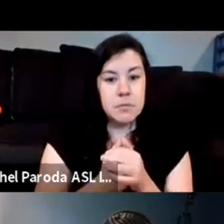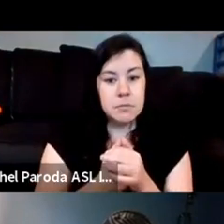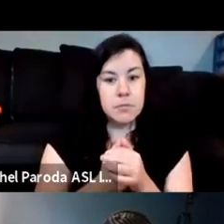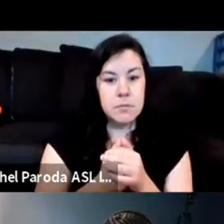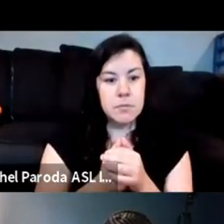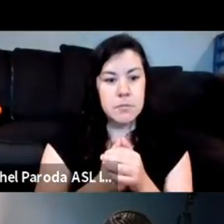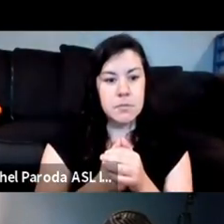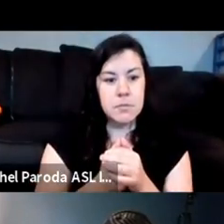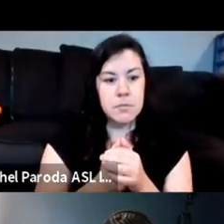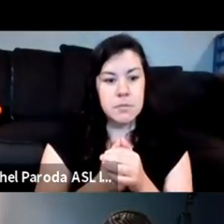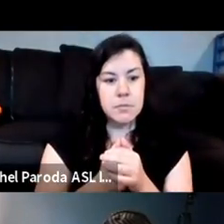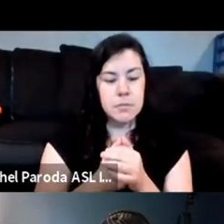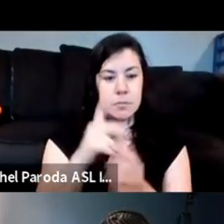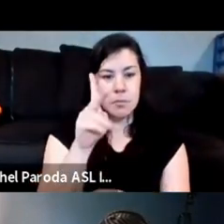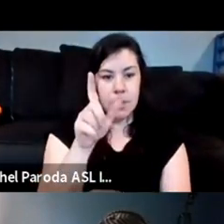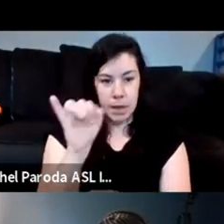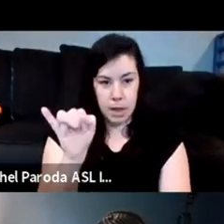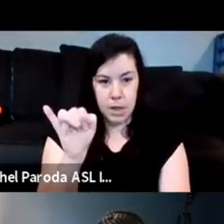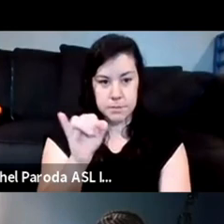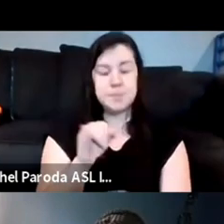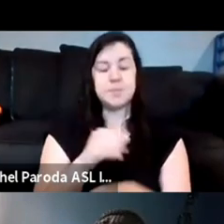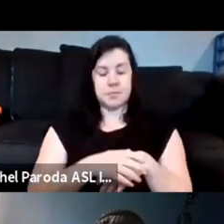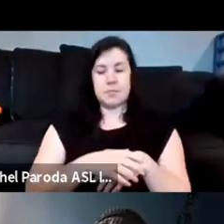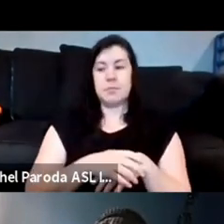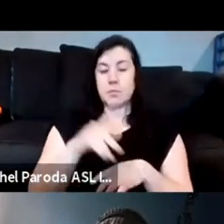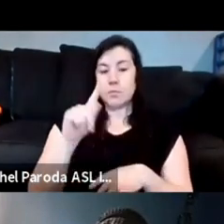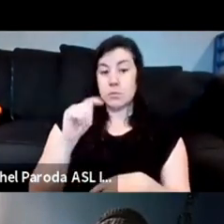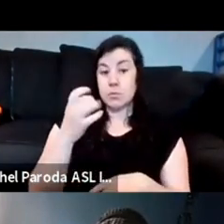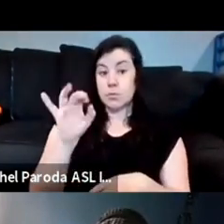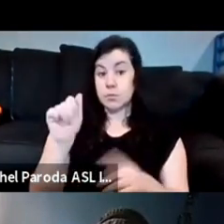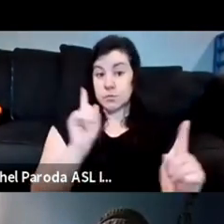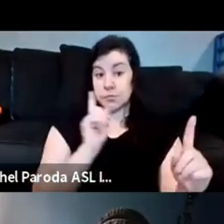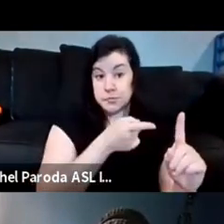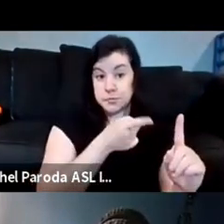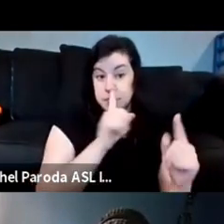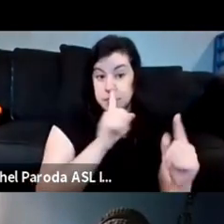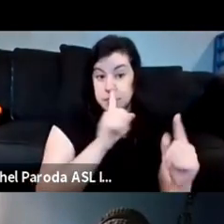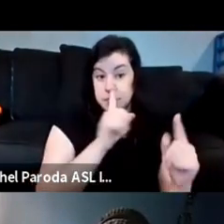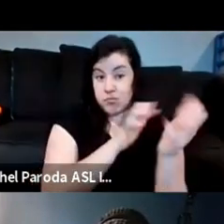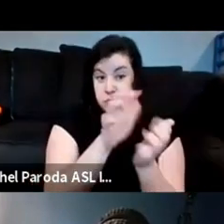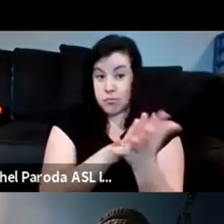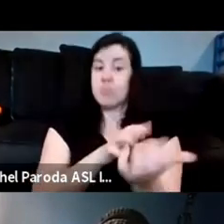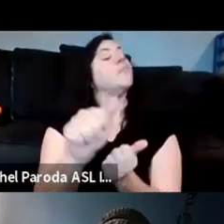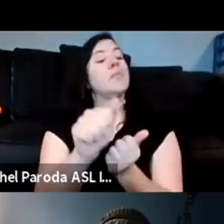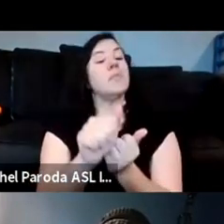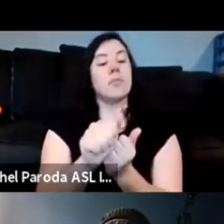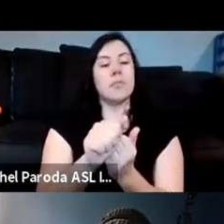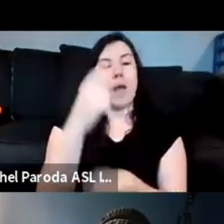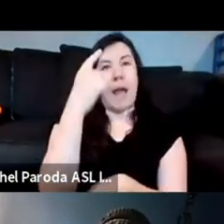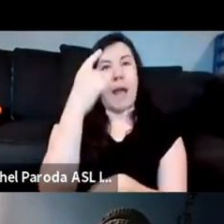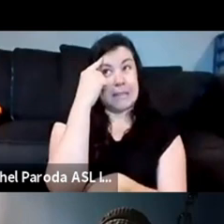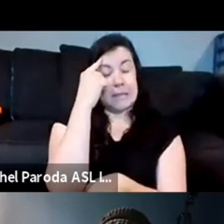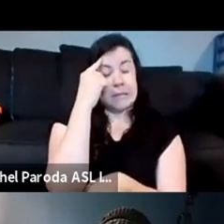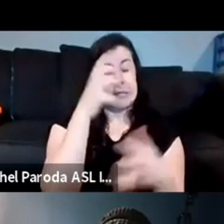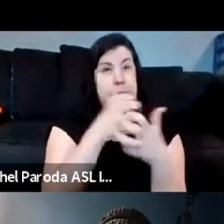to teresa's point you know about that violence um you know what i've i think most recently